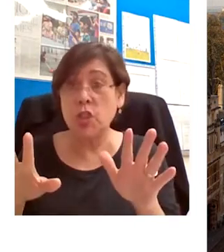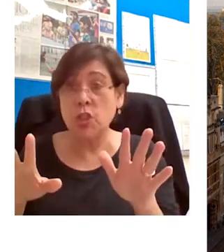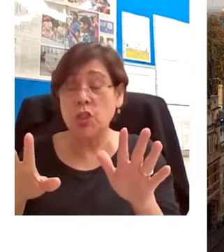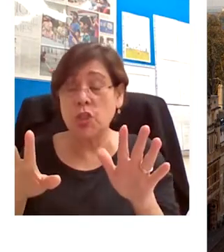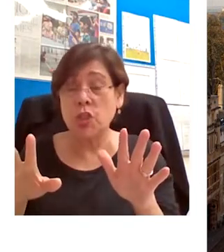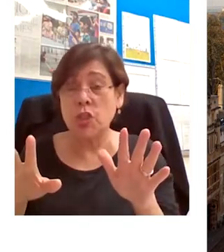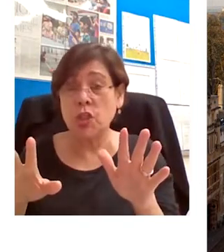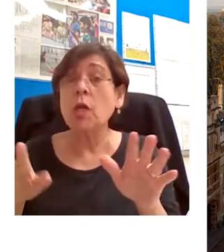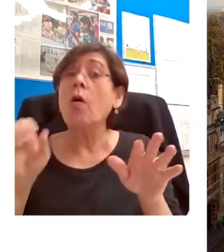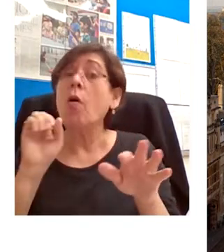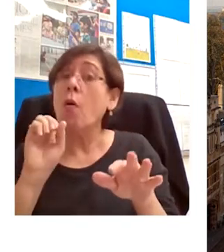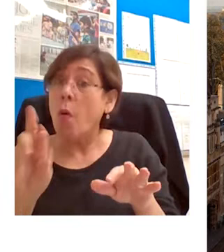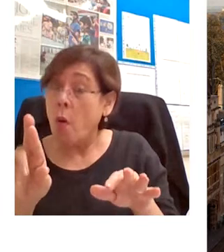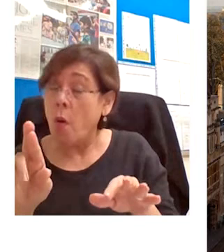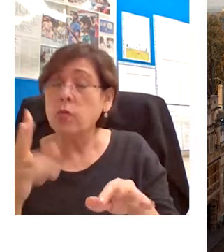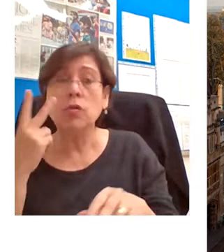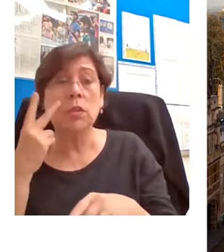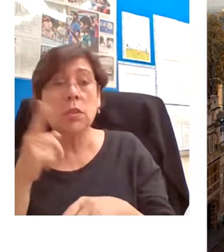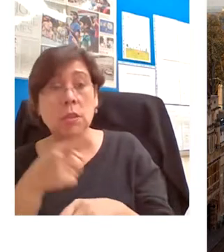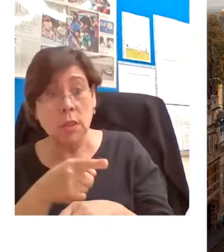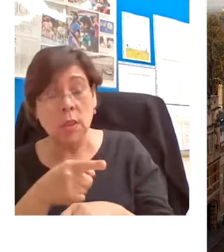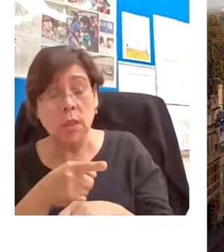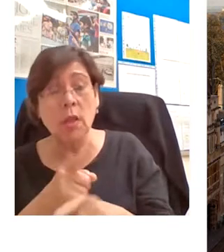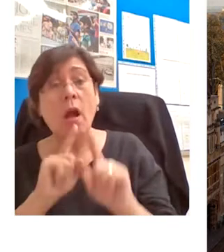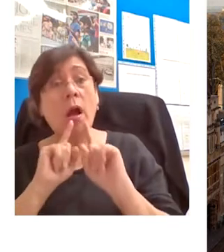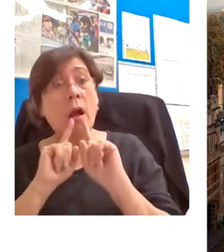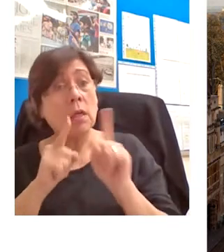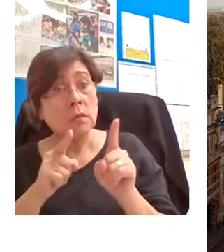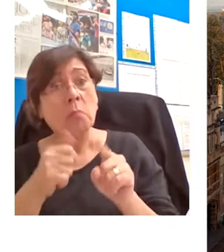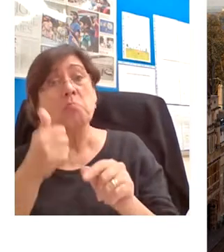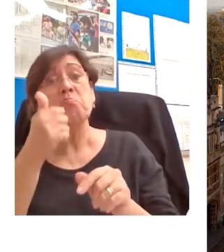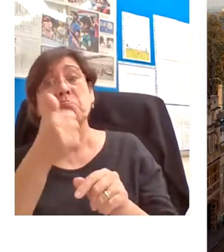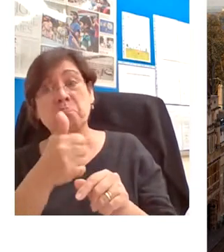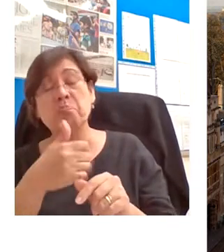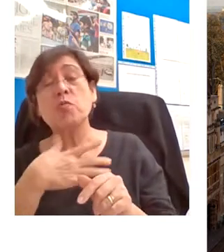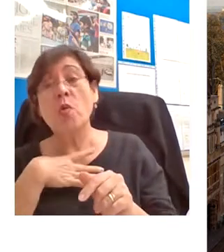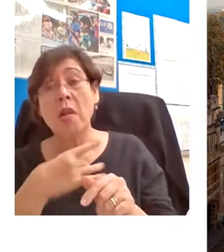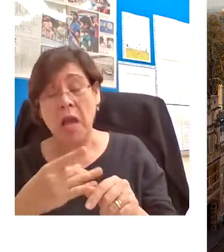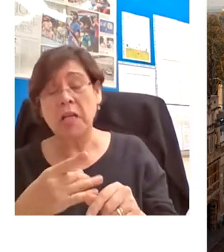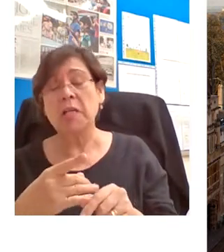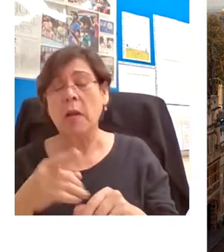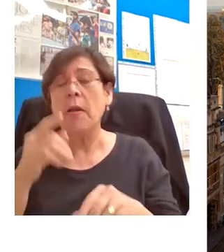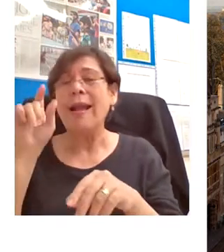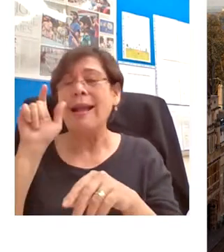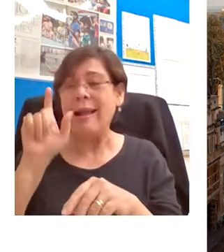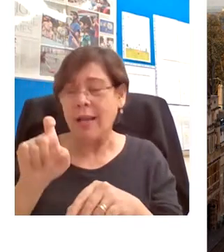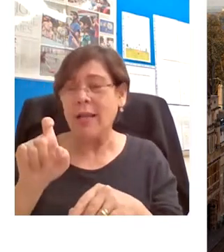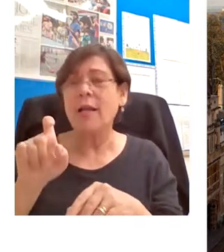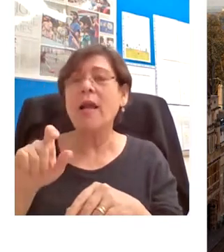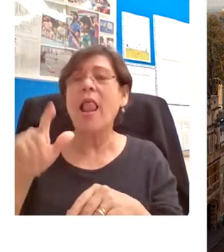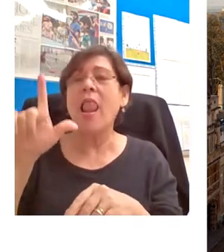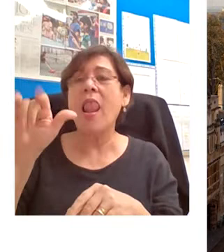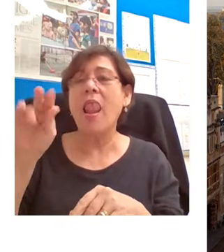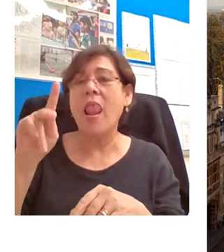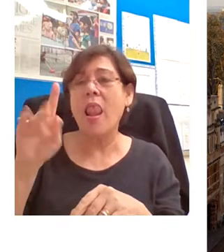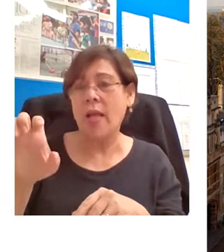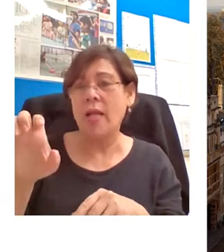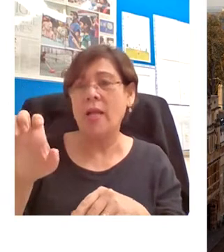like the answer to as well, then please click the like button so that will help us to prioritize the more popular questions.